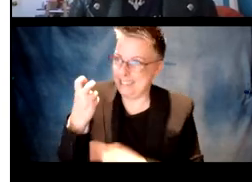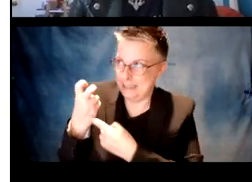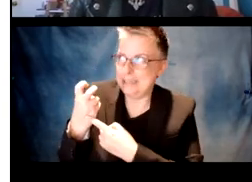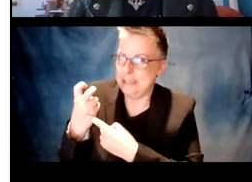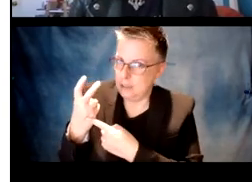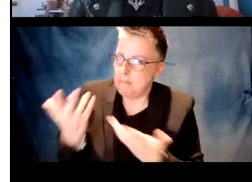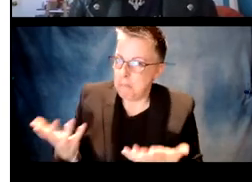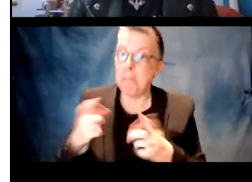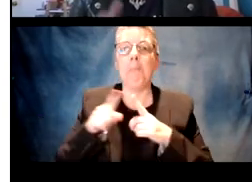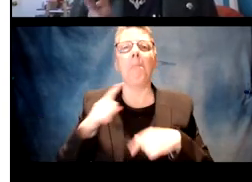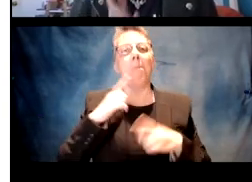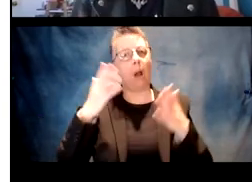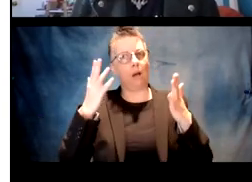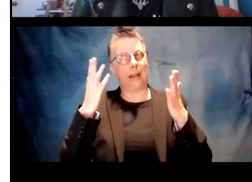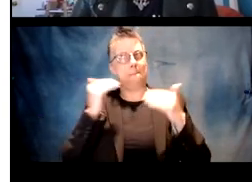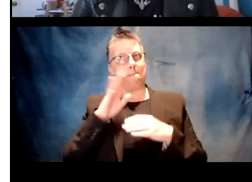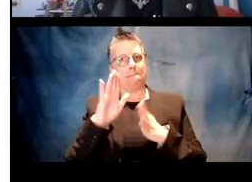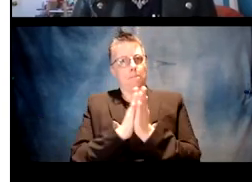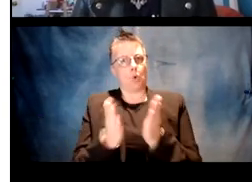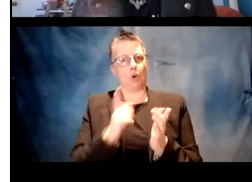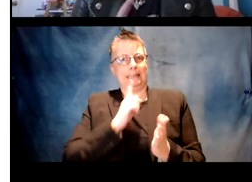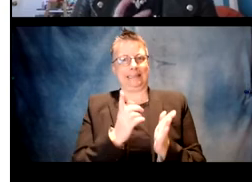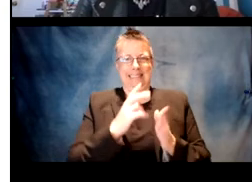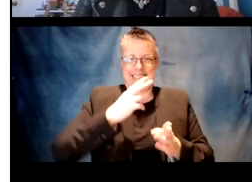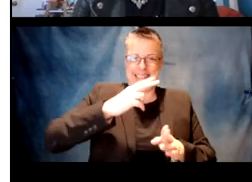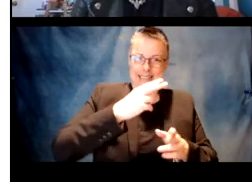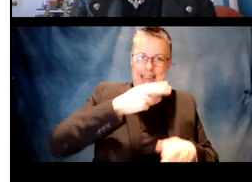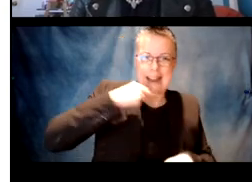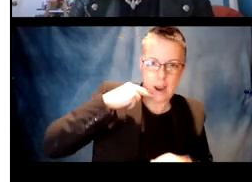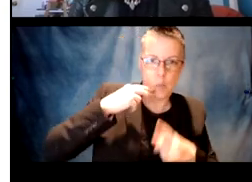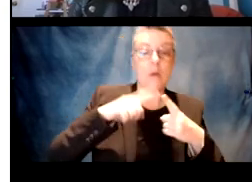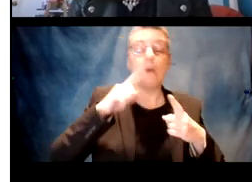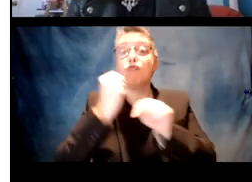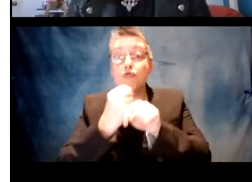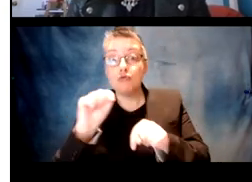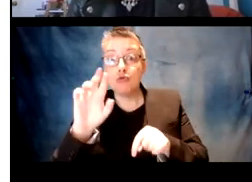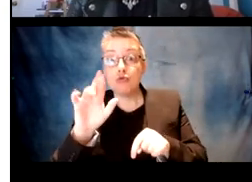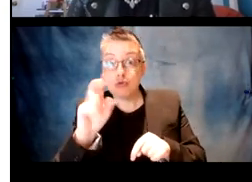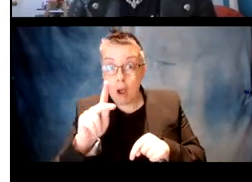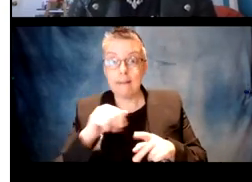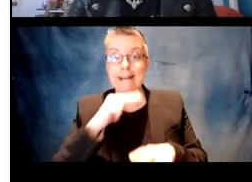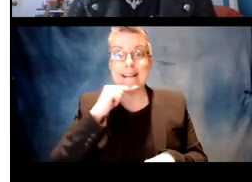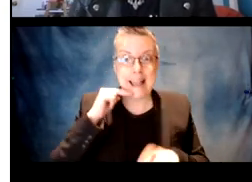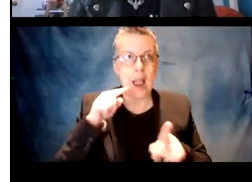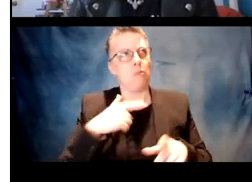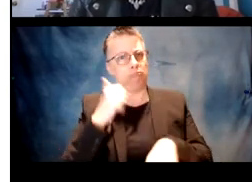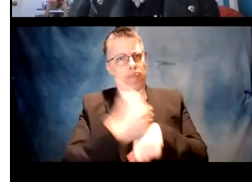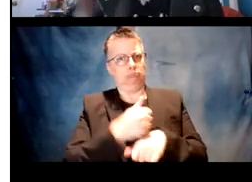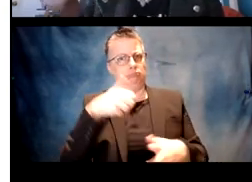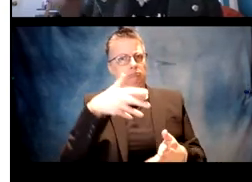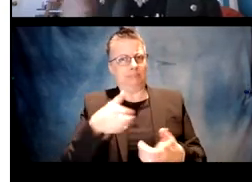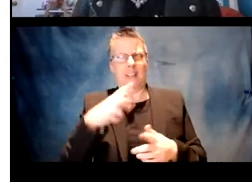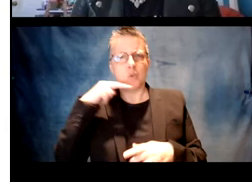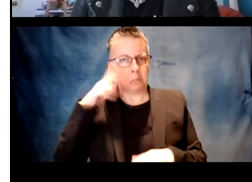very unlikely that they would think from their experience that an ED can go with, with book or